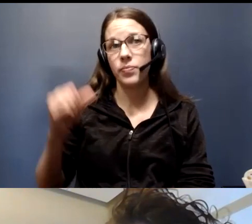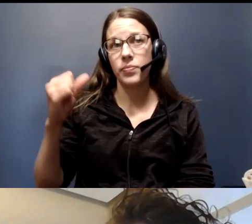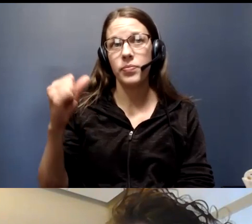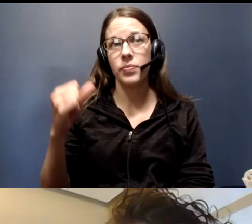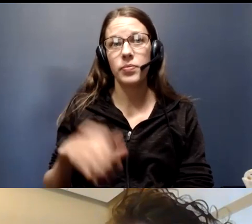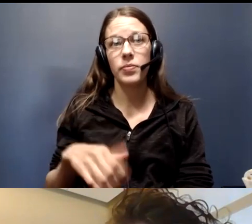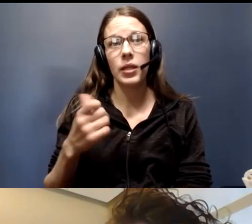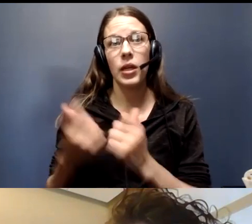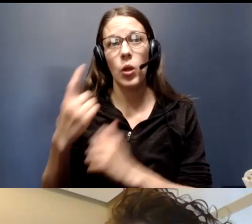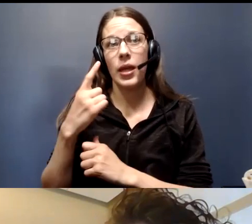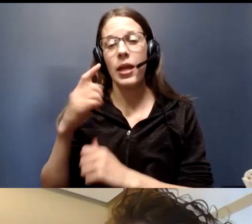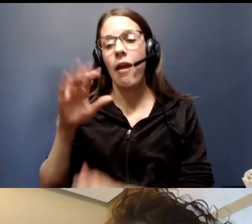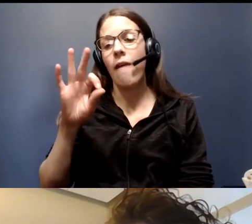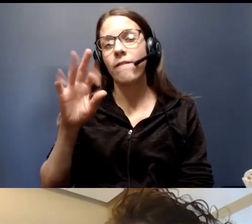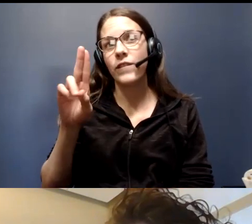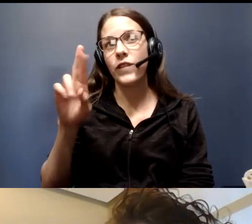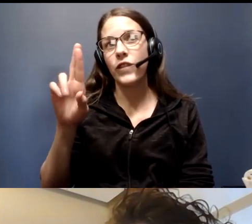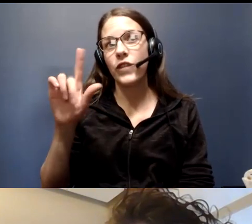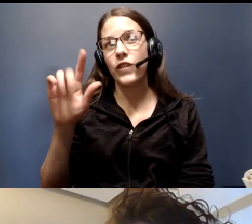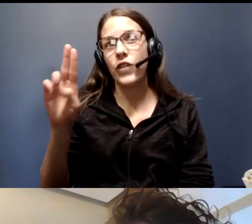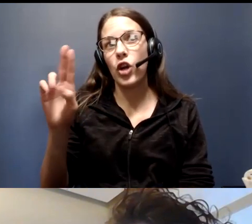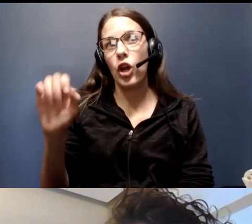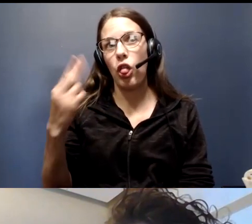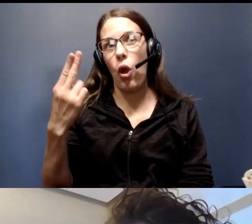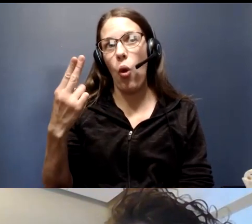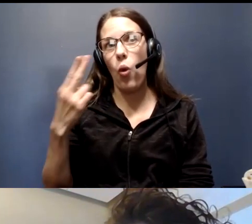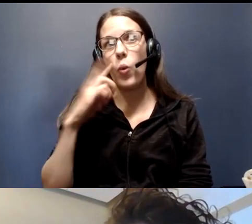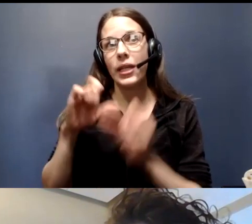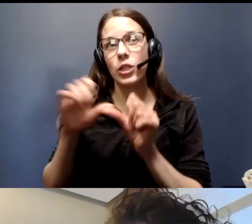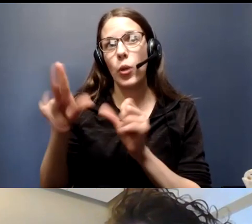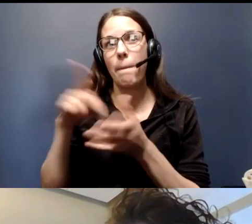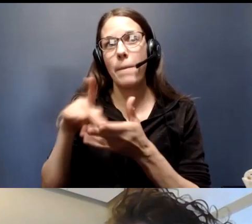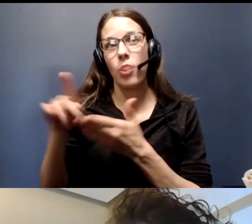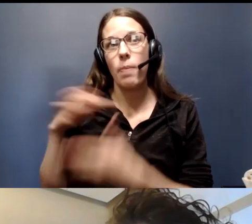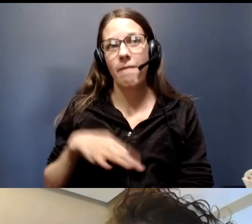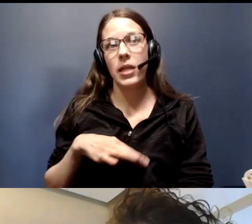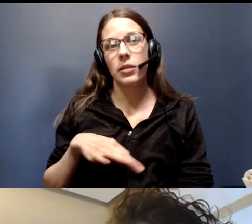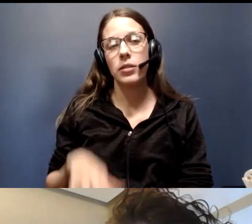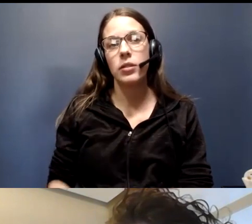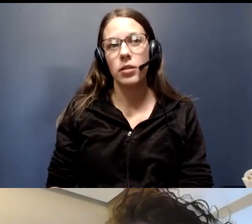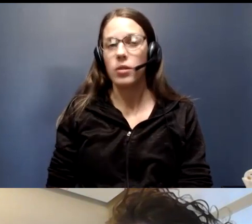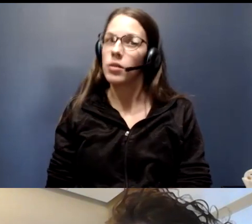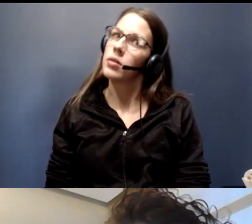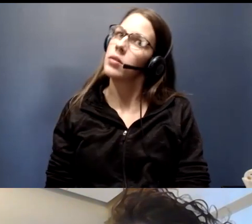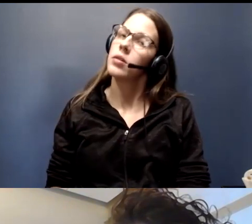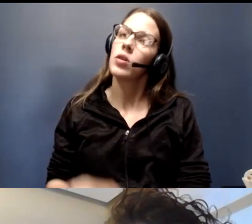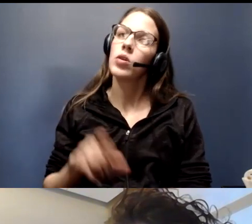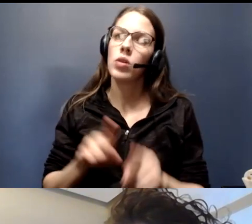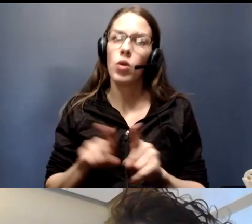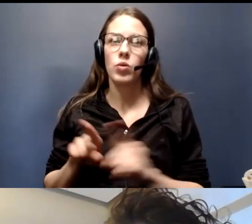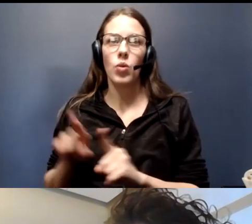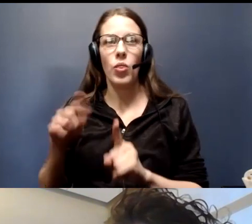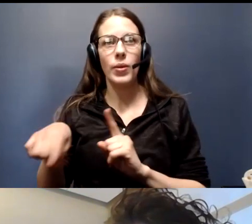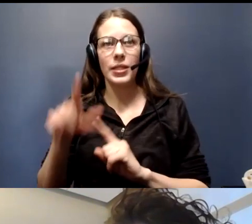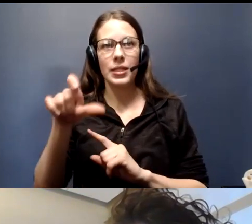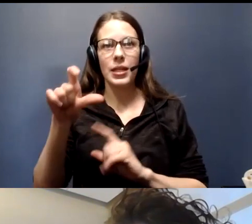So, anybody that's furloughed, we continue to pay their benefits. We also, for those that needed to, we've offered